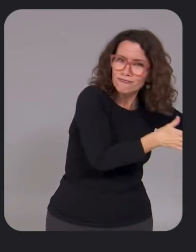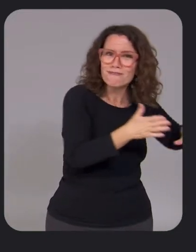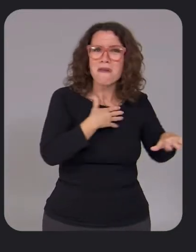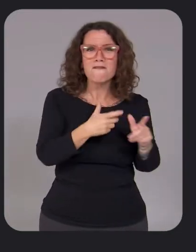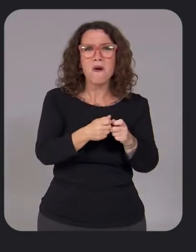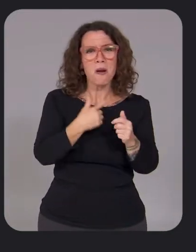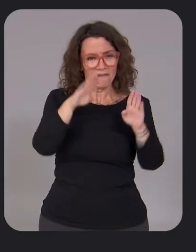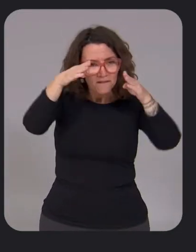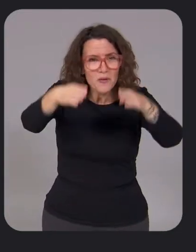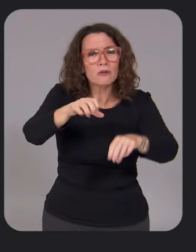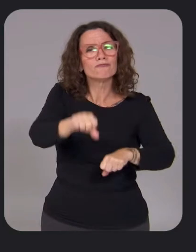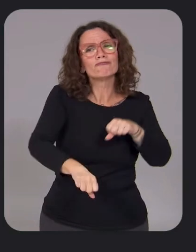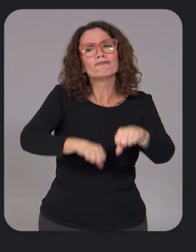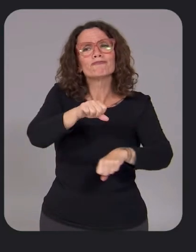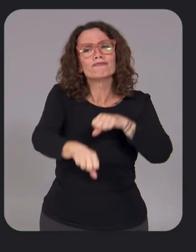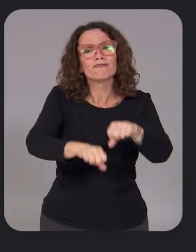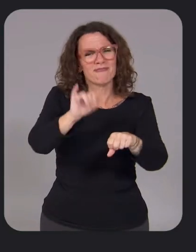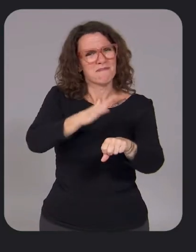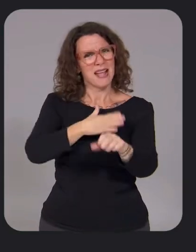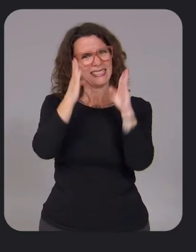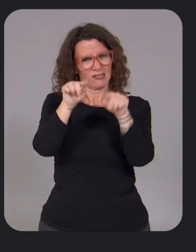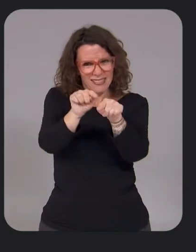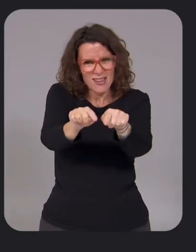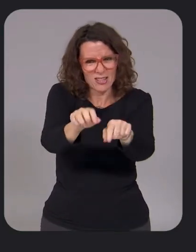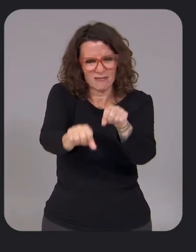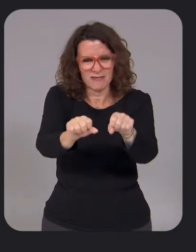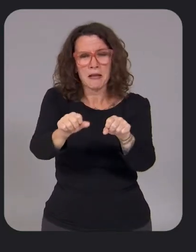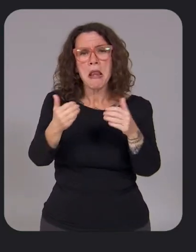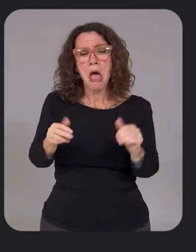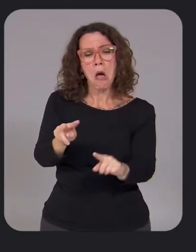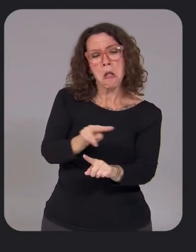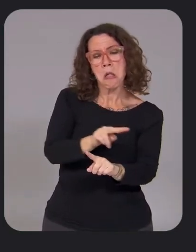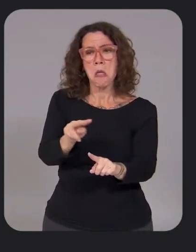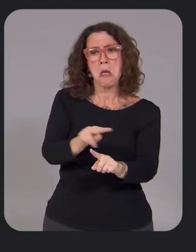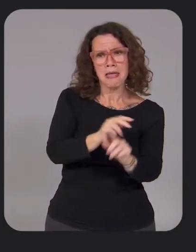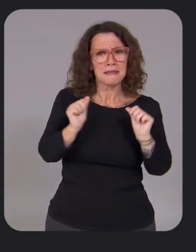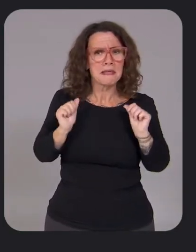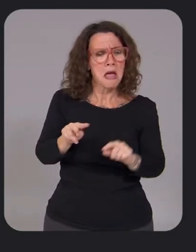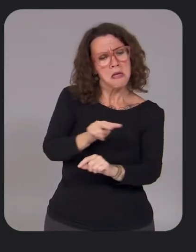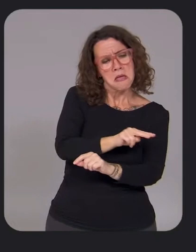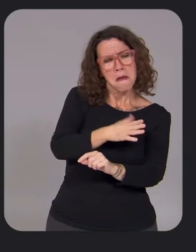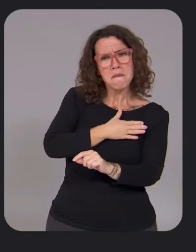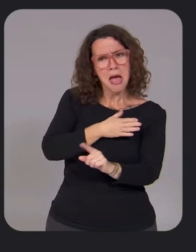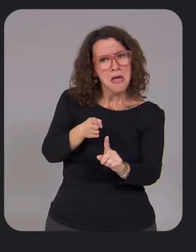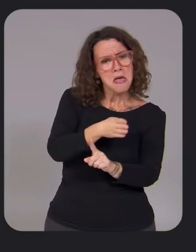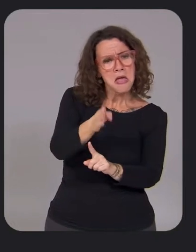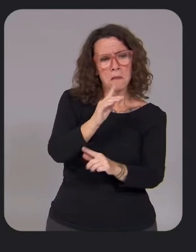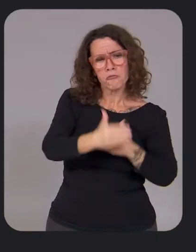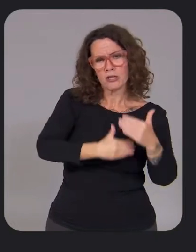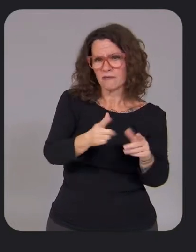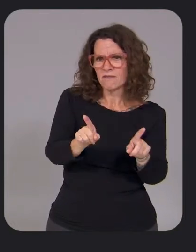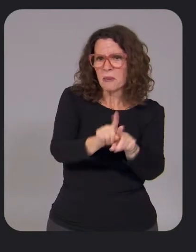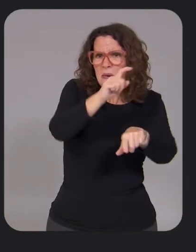minimize time on their phone and to keep their focus exactly where it needs to be on the road. At a glance you can now